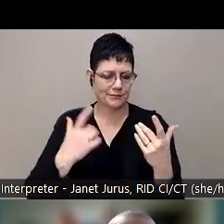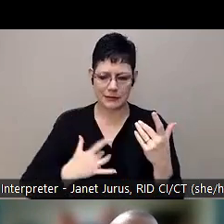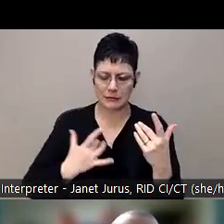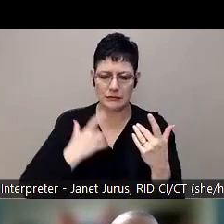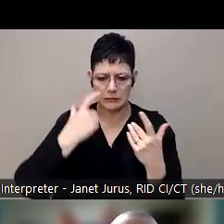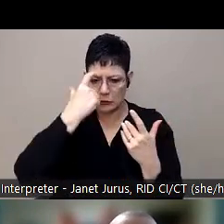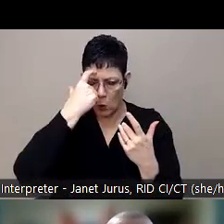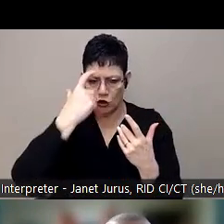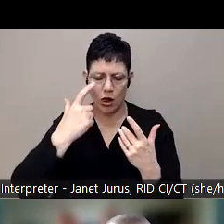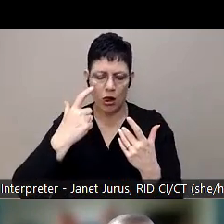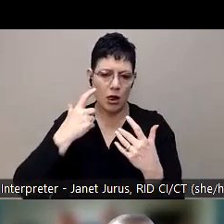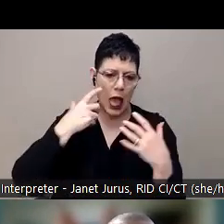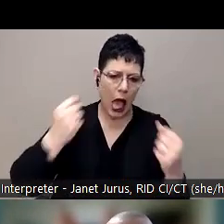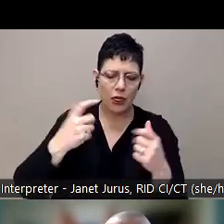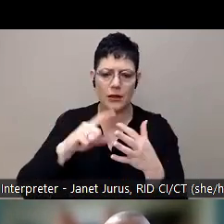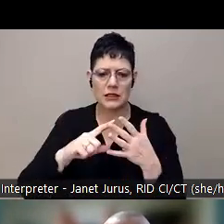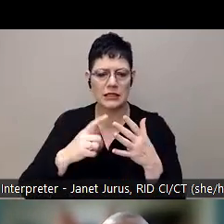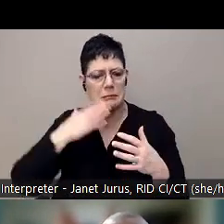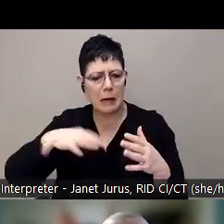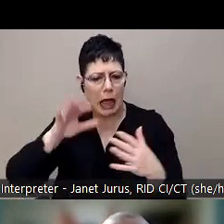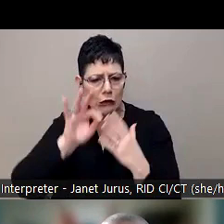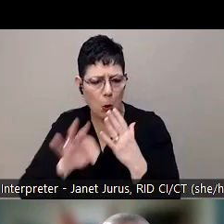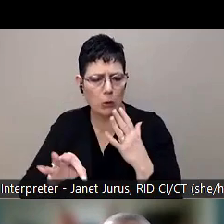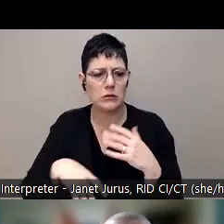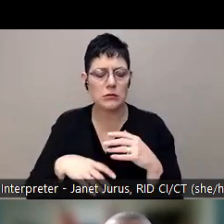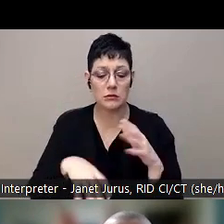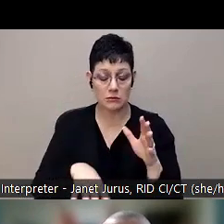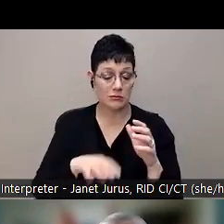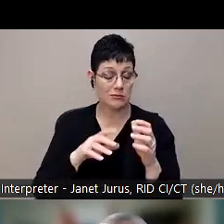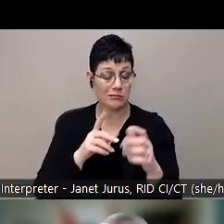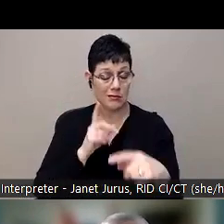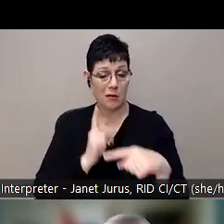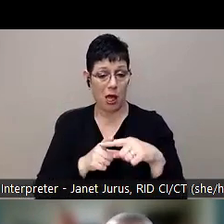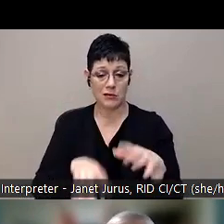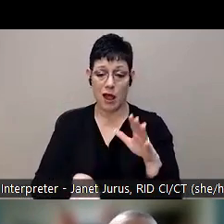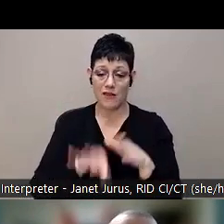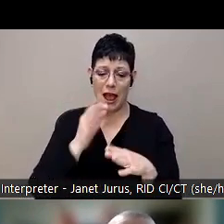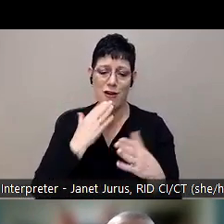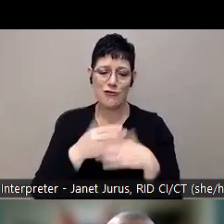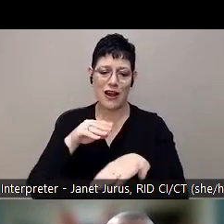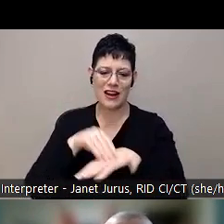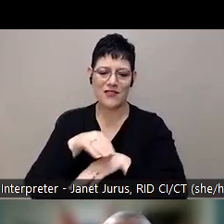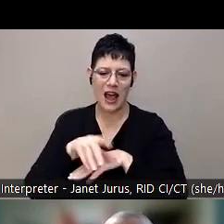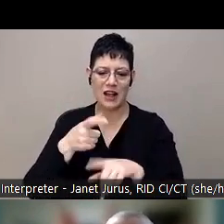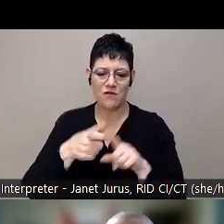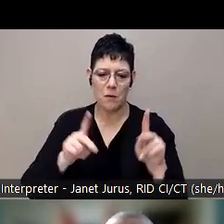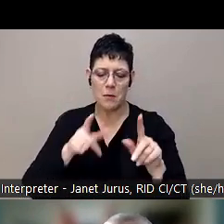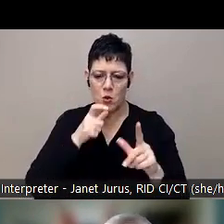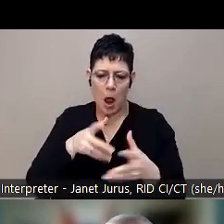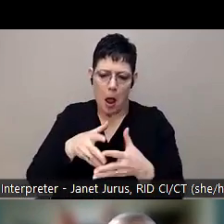illness, destructive choices, and then learn practical advice from folks who spend their days in schools, in the community,